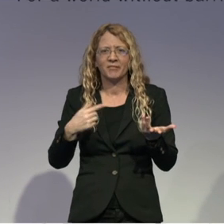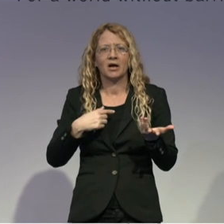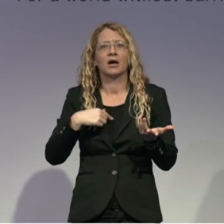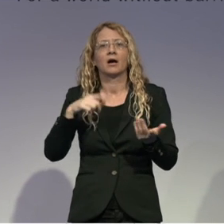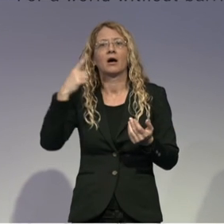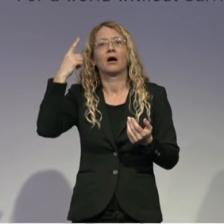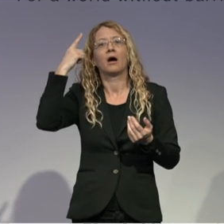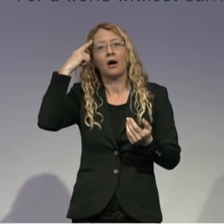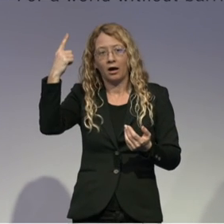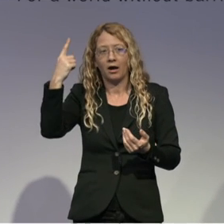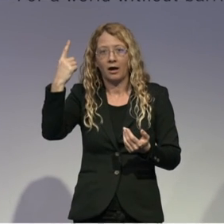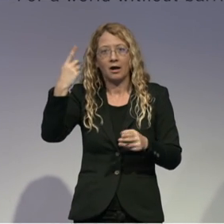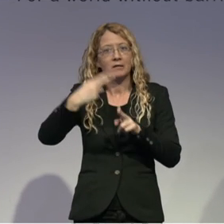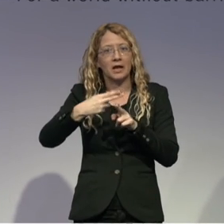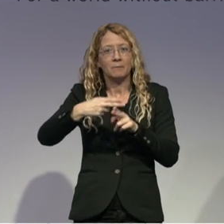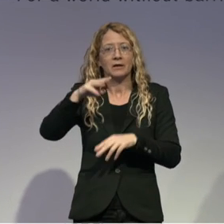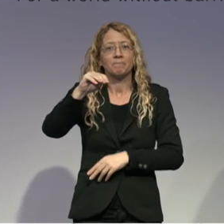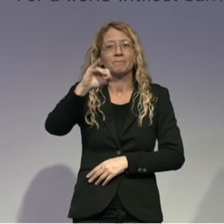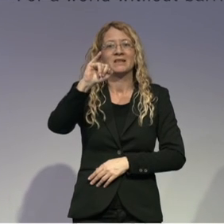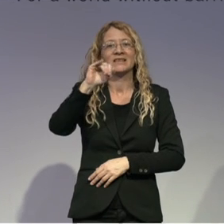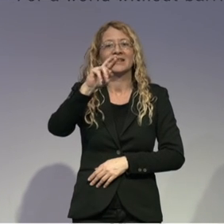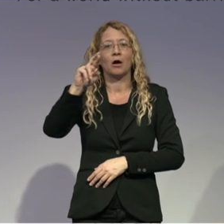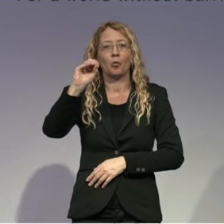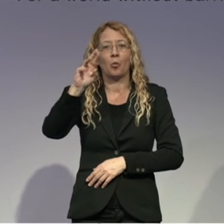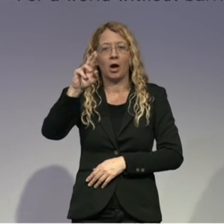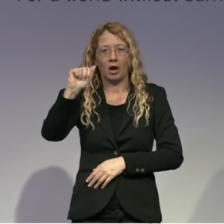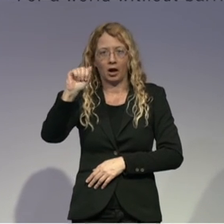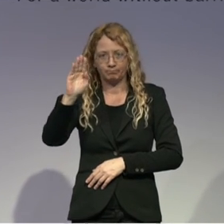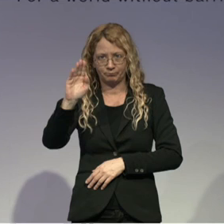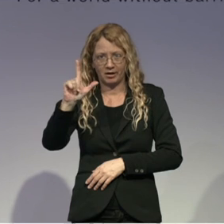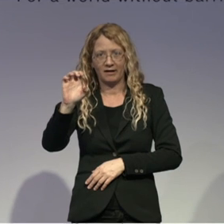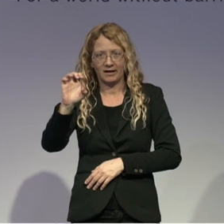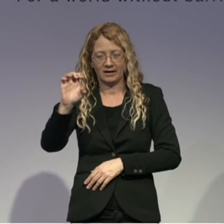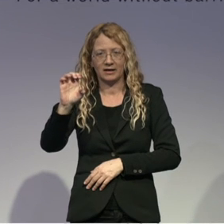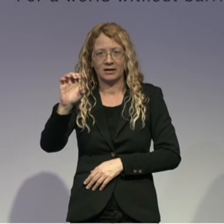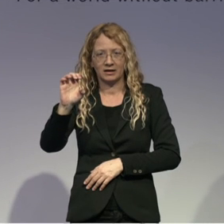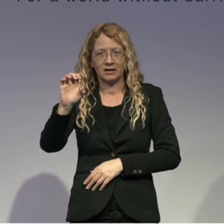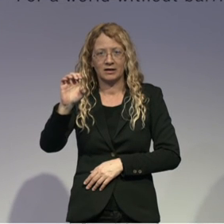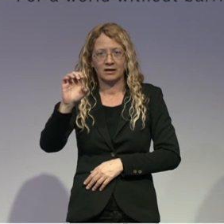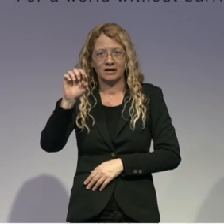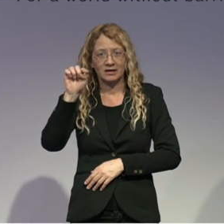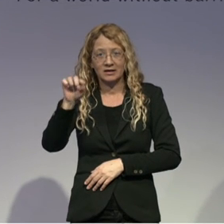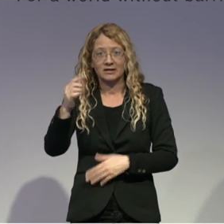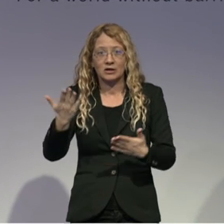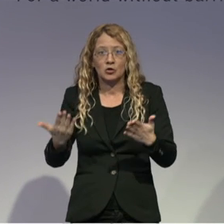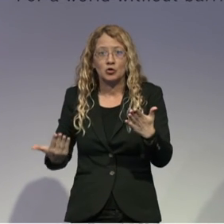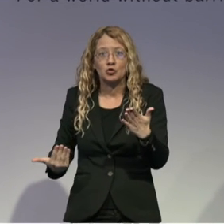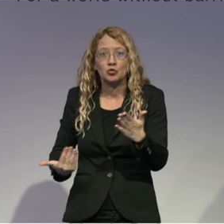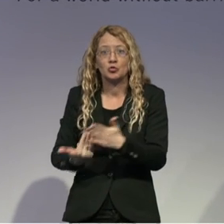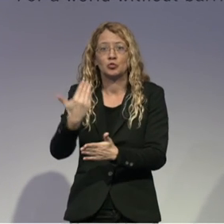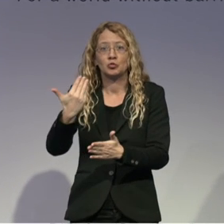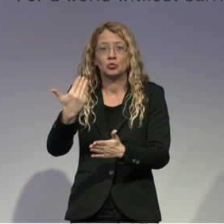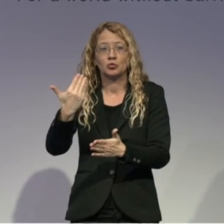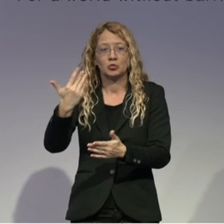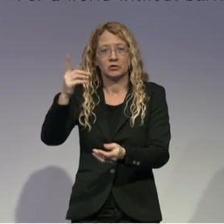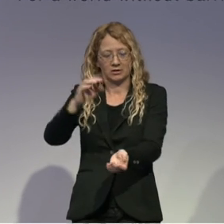got in touch with the Brain Prize, so the Nobel of Neuroscience. The person that for the first time